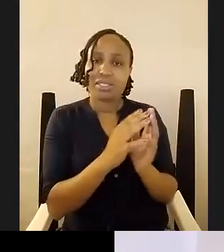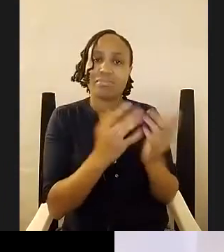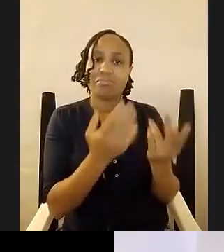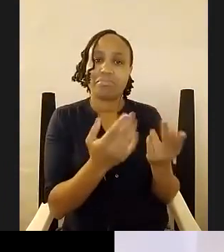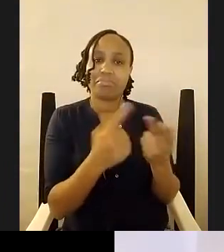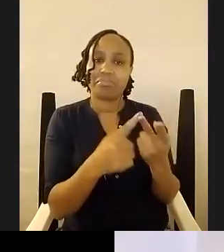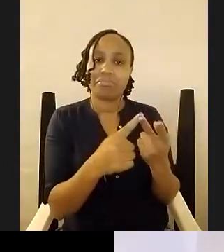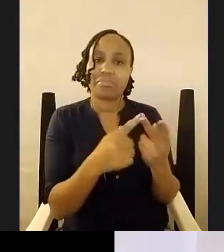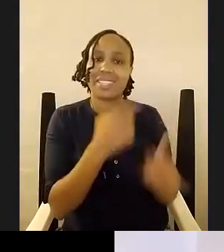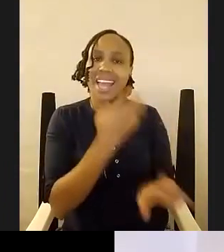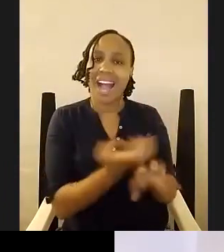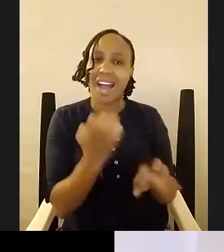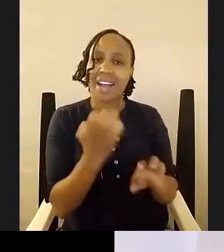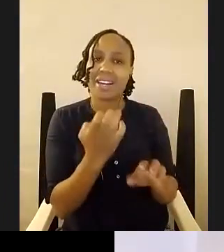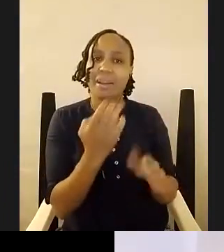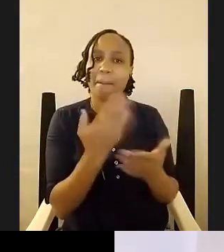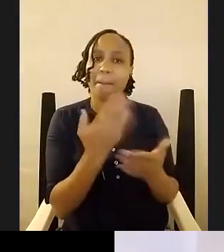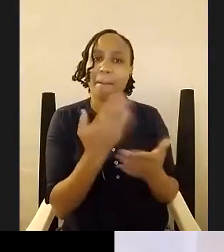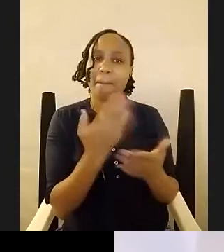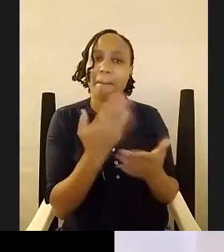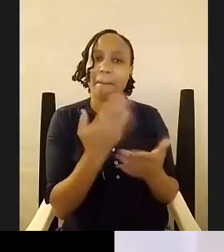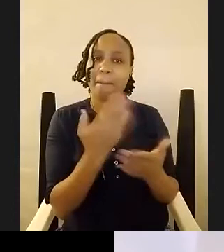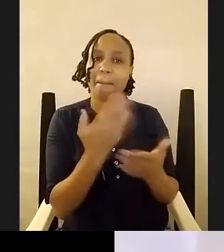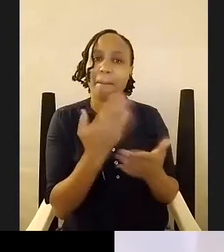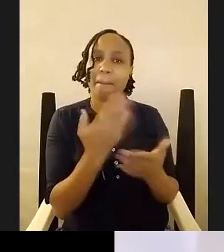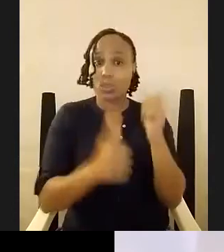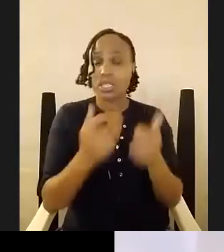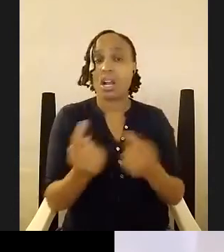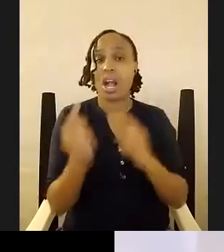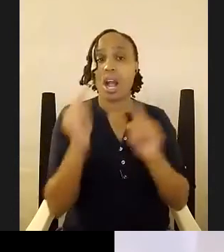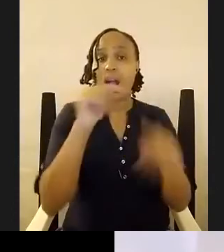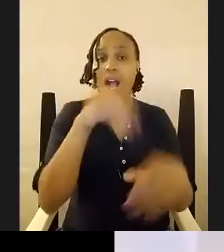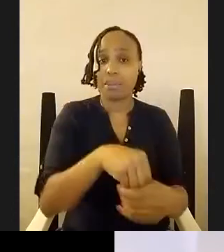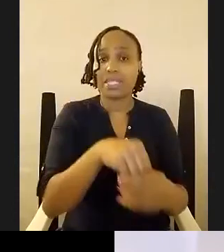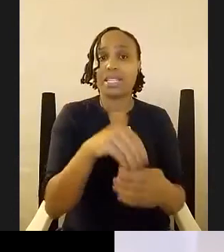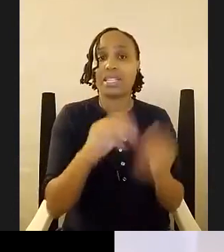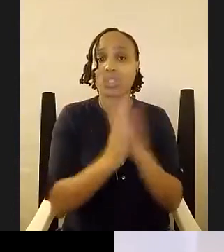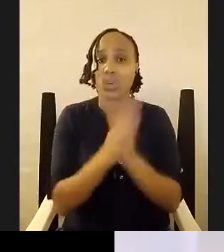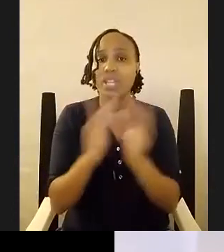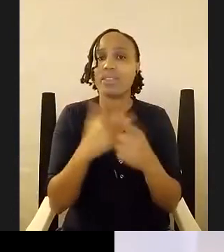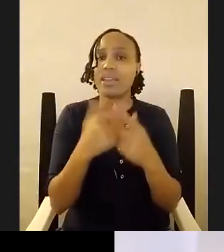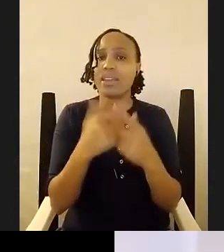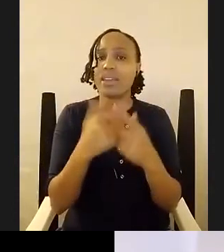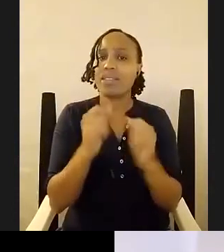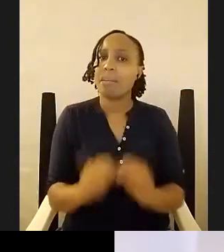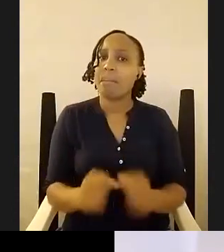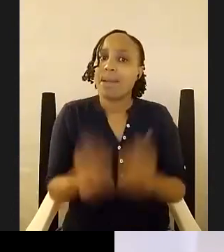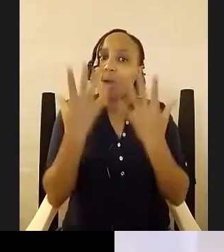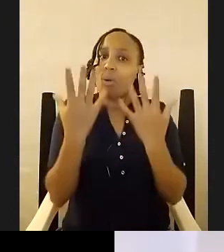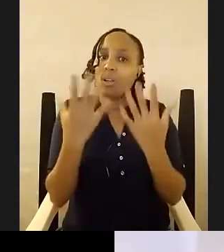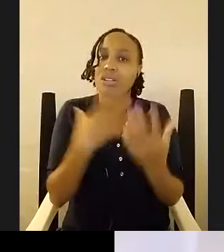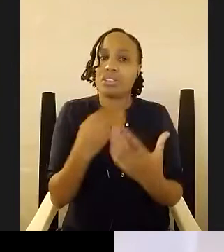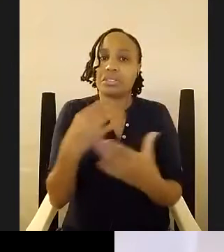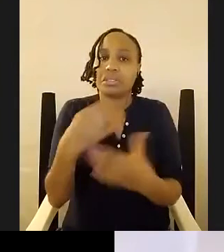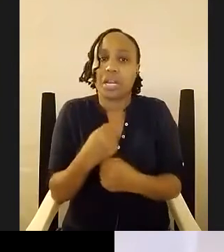part and discipline that comes writing a story then there's the miracle and luck and good fortune of having something published of